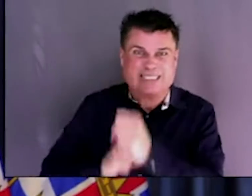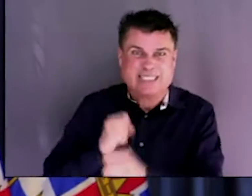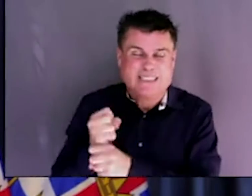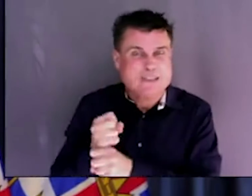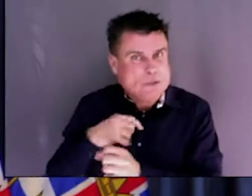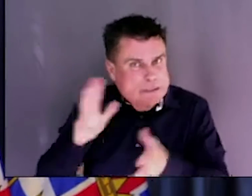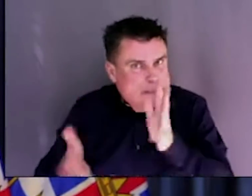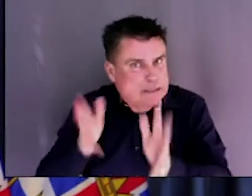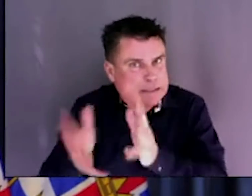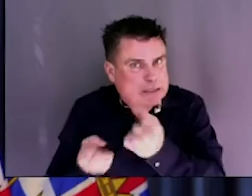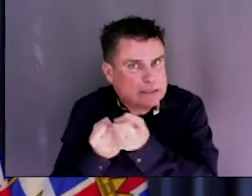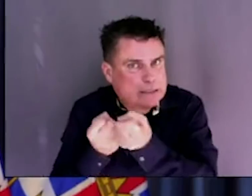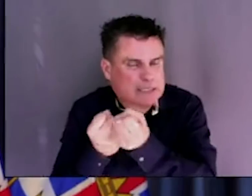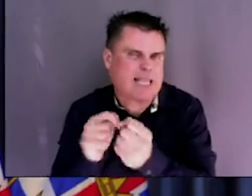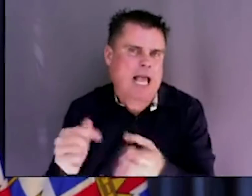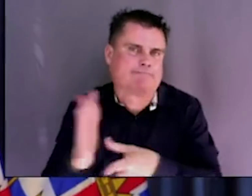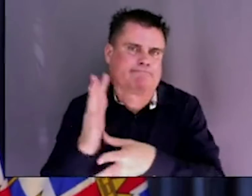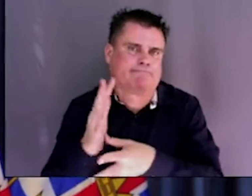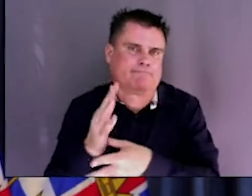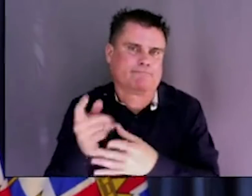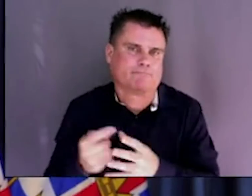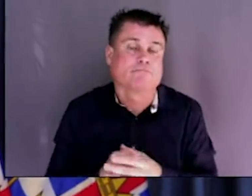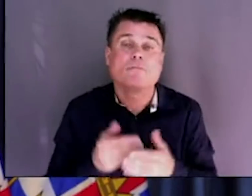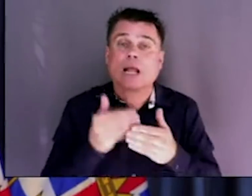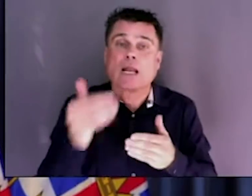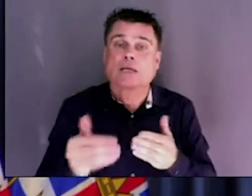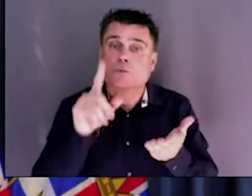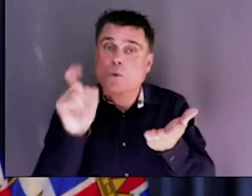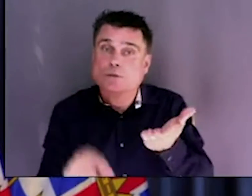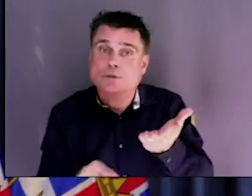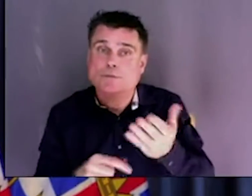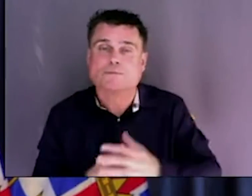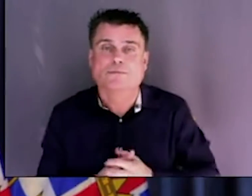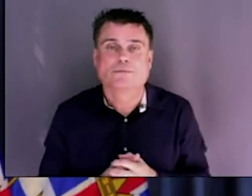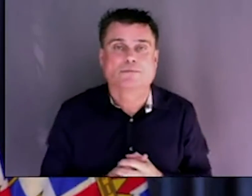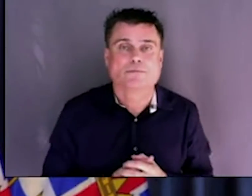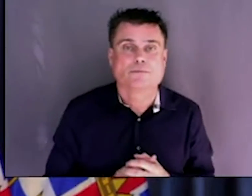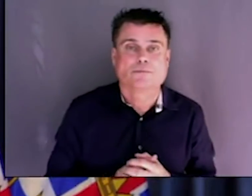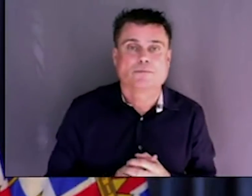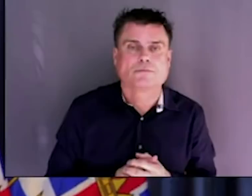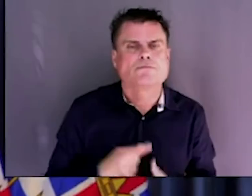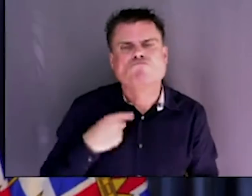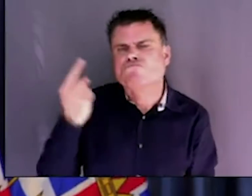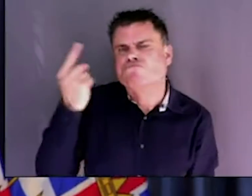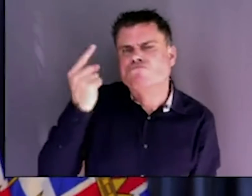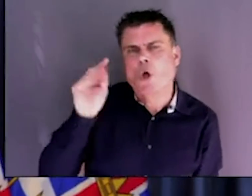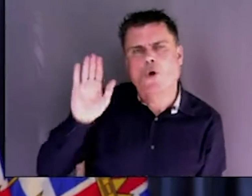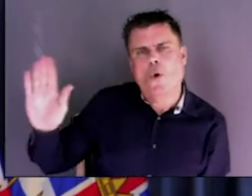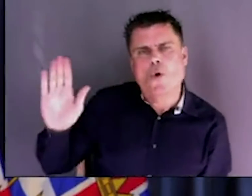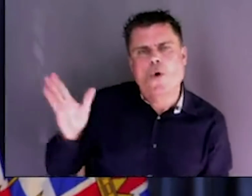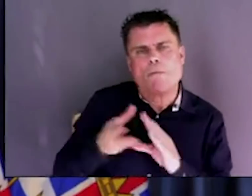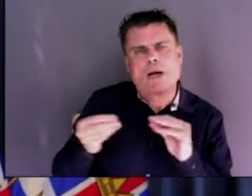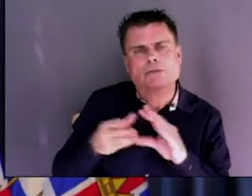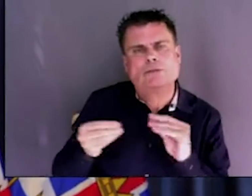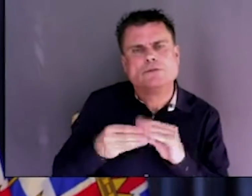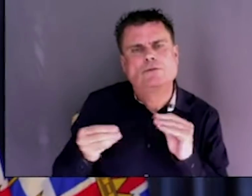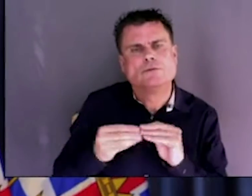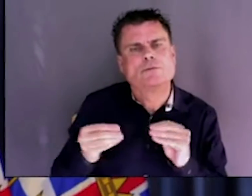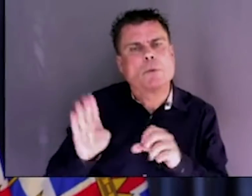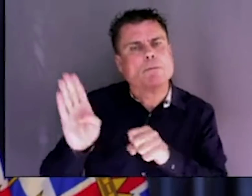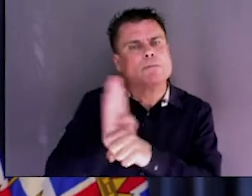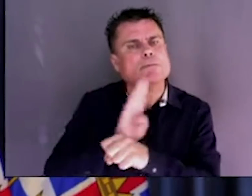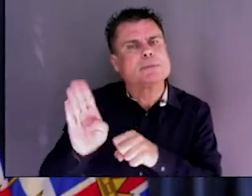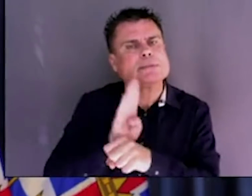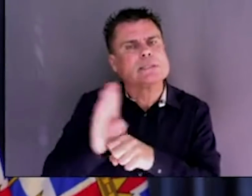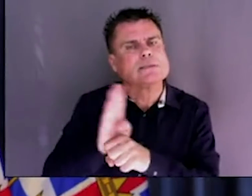Hi, Premier. What I'm wondering is what is your message for businesses, especially tourism businesses that have been waiting for 10 weeks for that